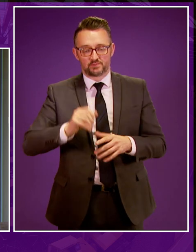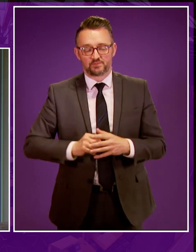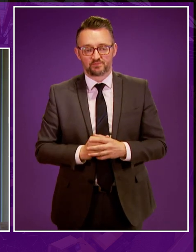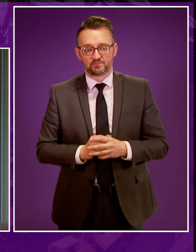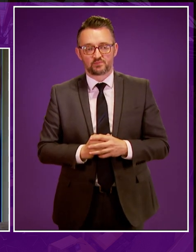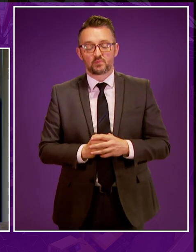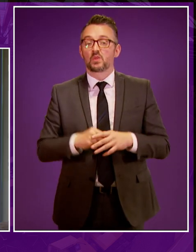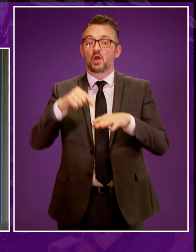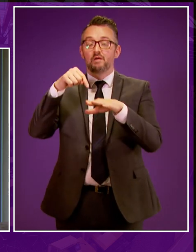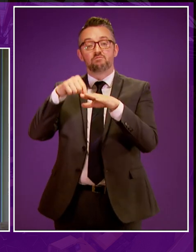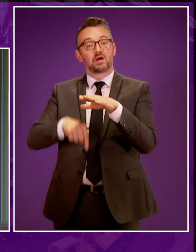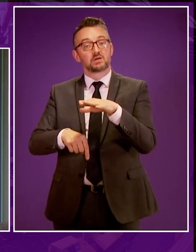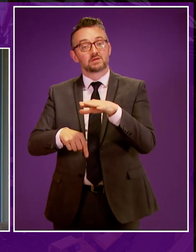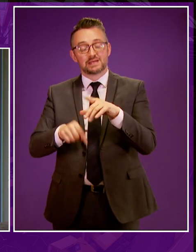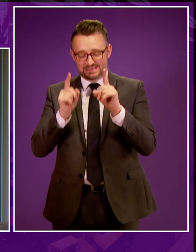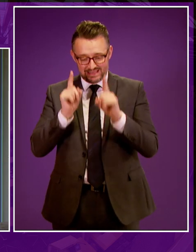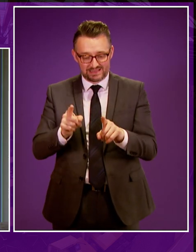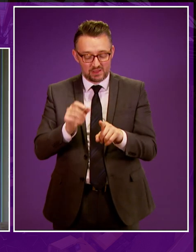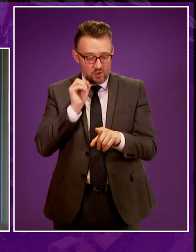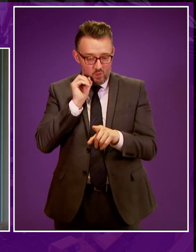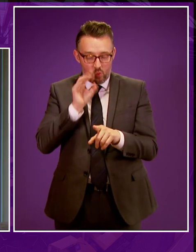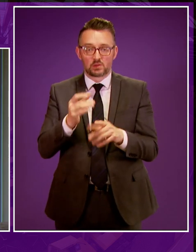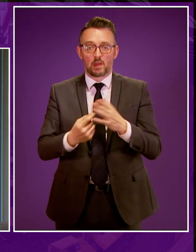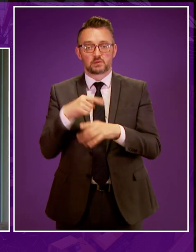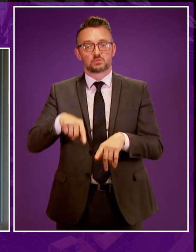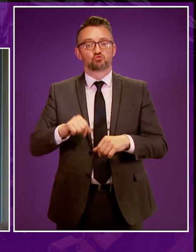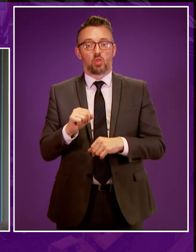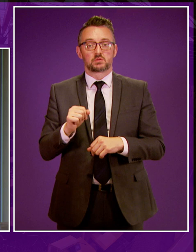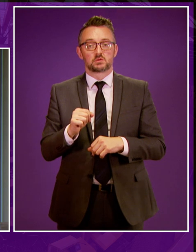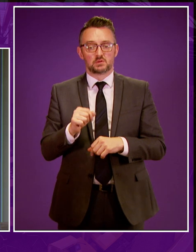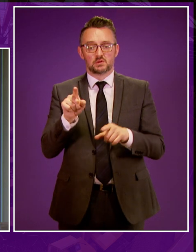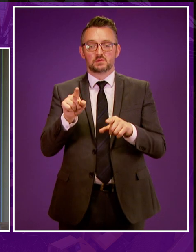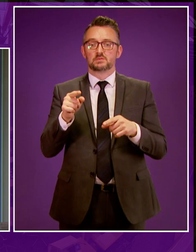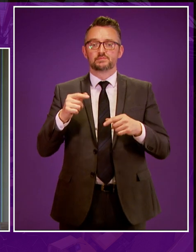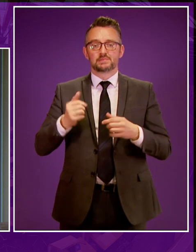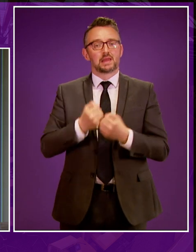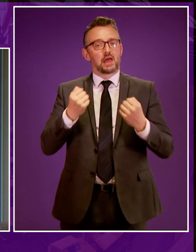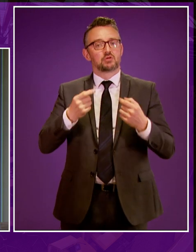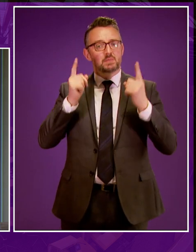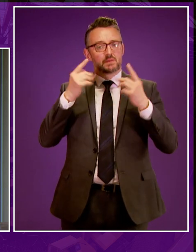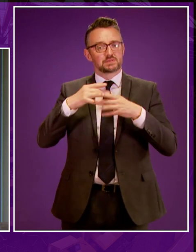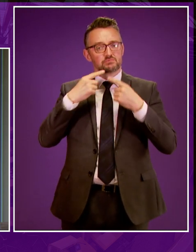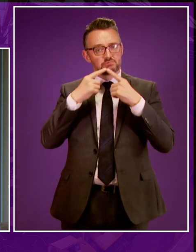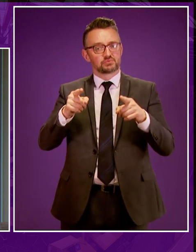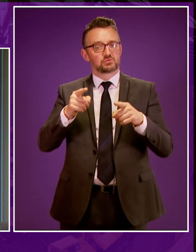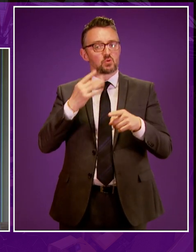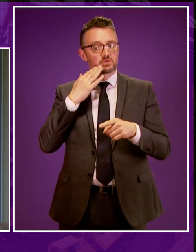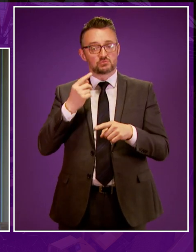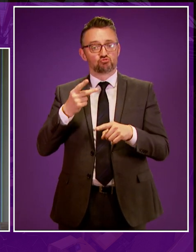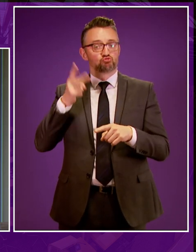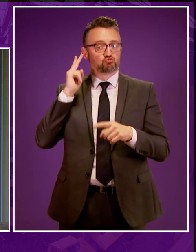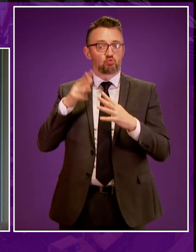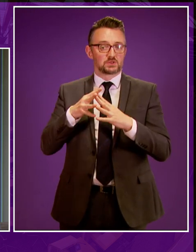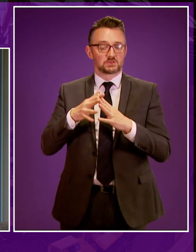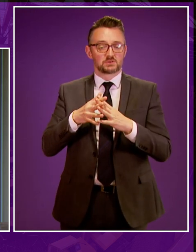So, fracking cannot and will not take place in Scotland. That's the phrase the Energy Minister used in his statement in this chamber just a few